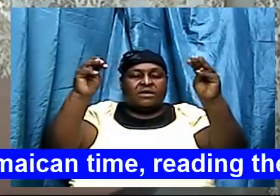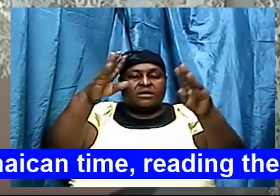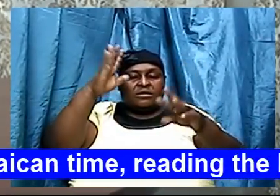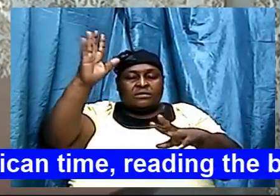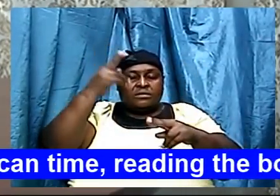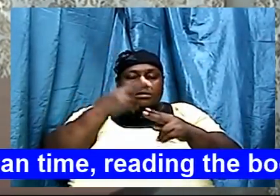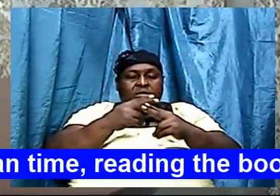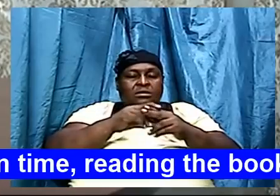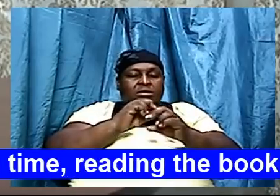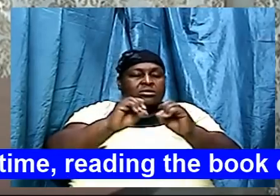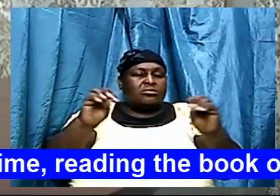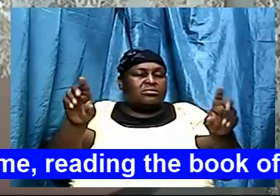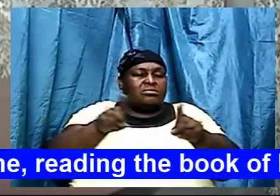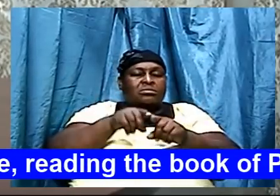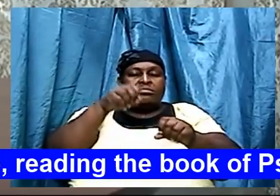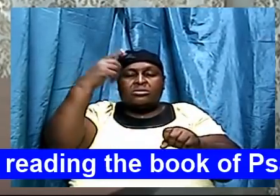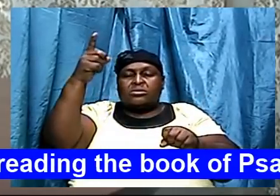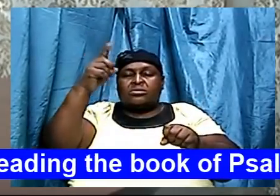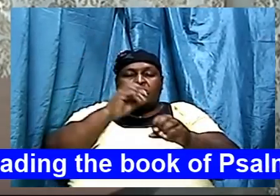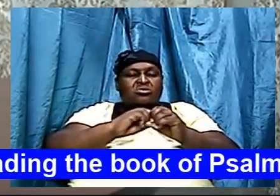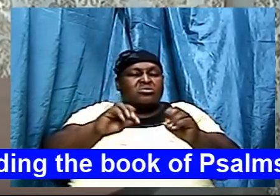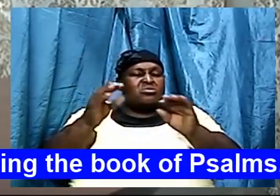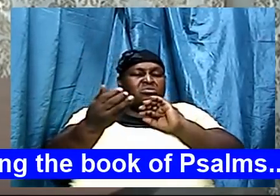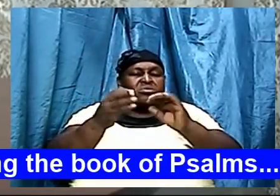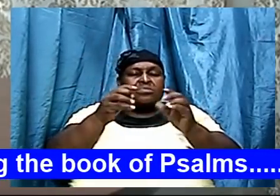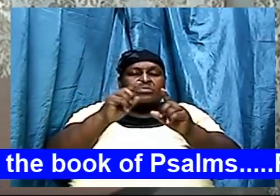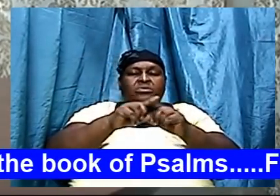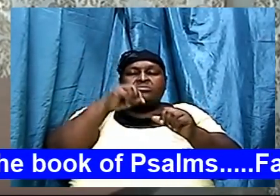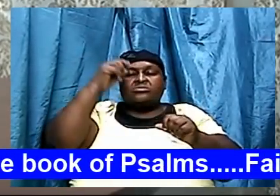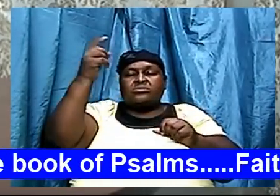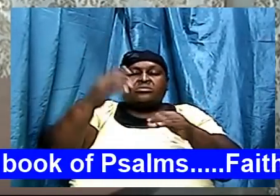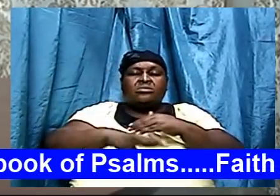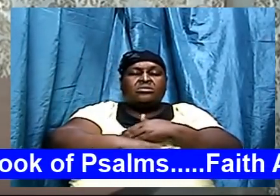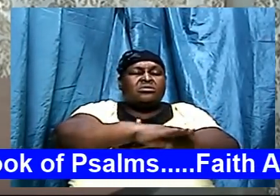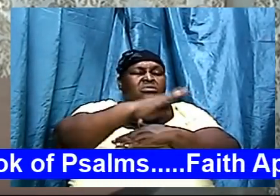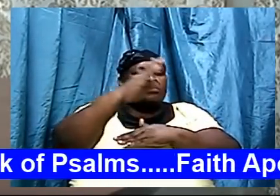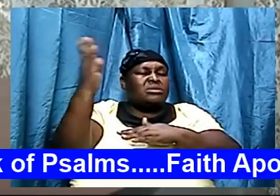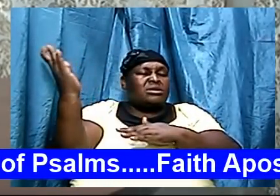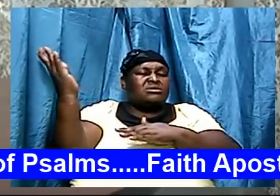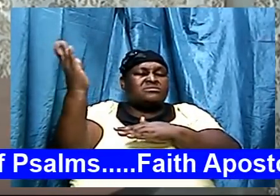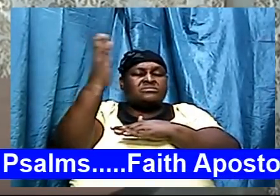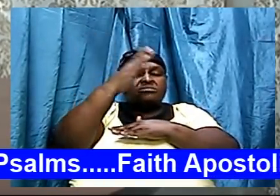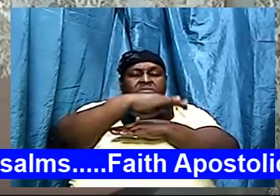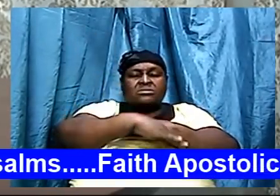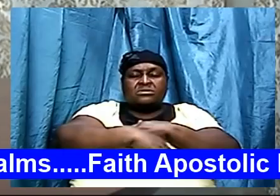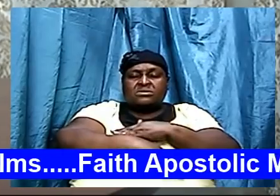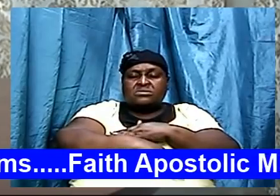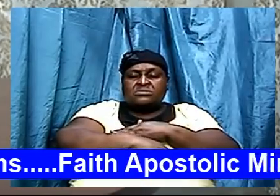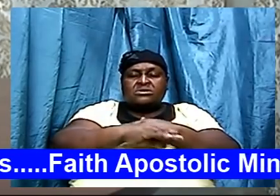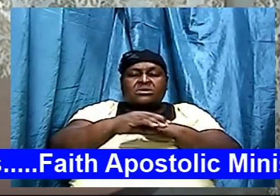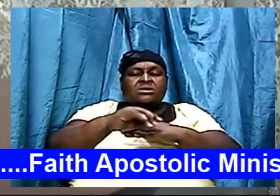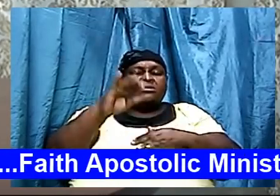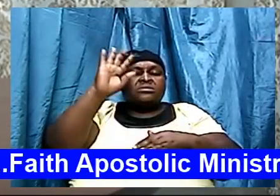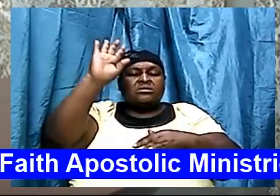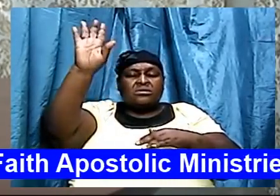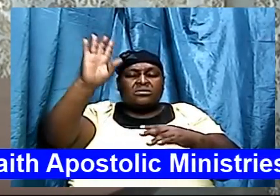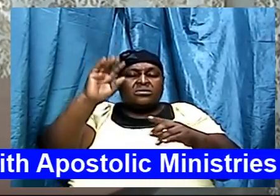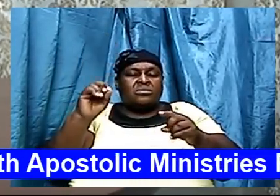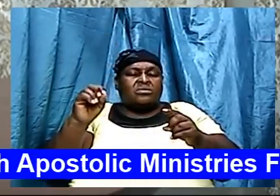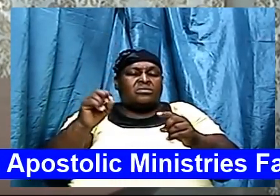there's none like you there's none to be compared to you from the rising of the sun to the going down of the same